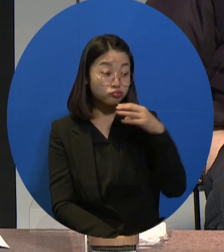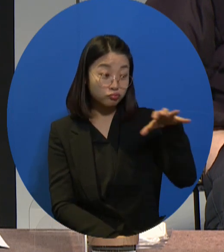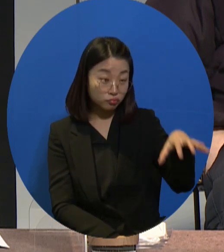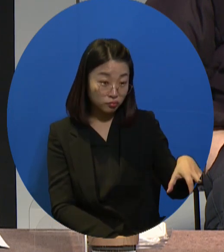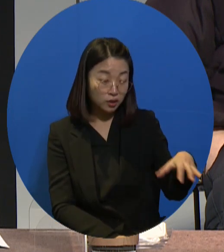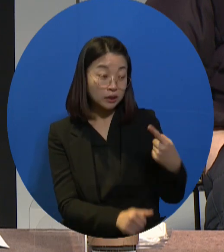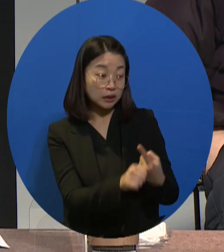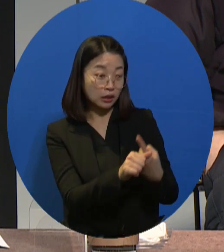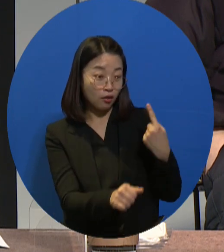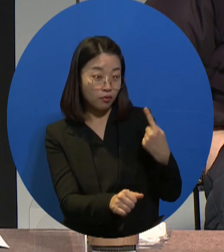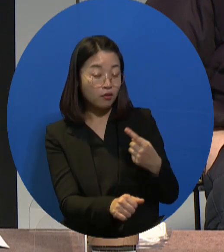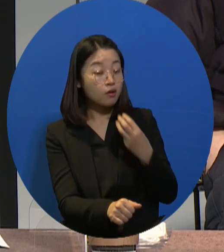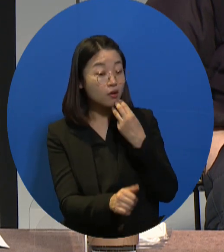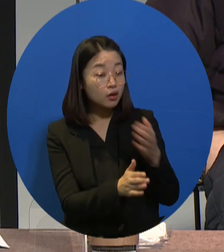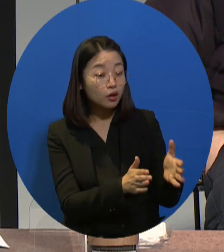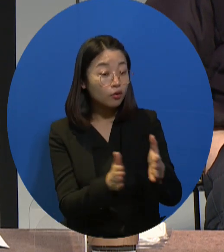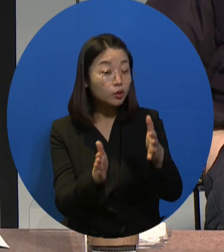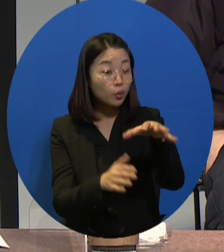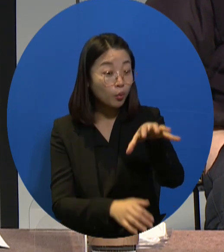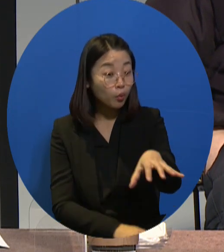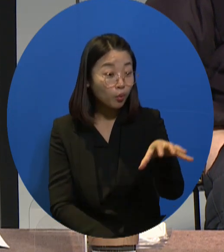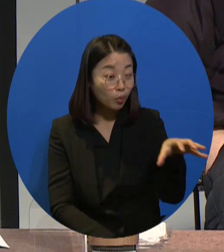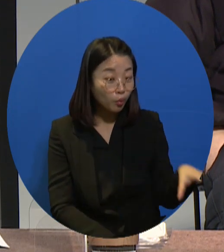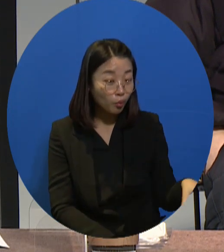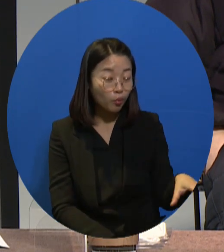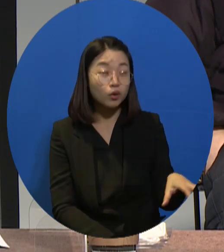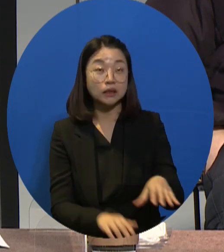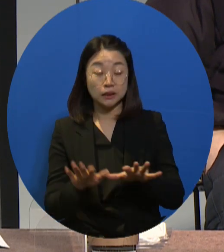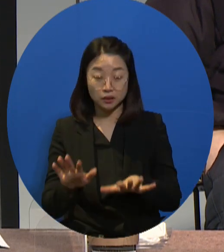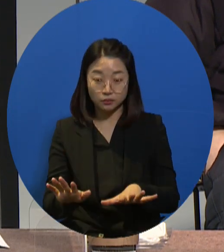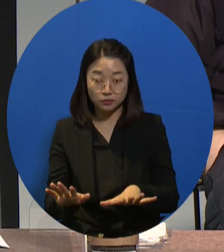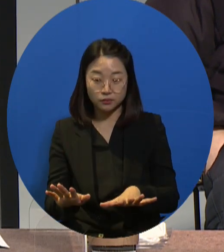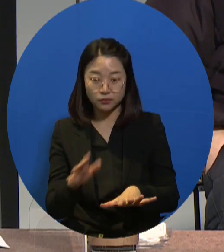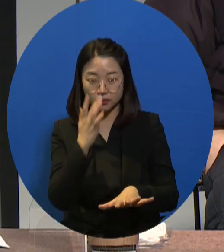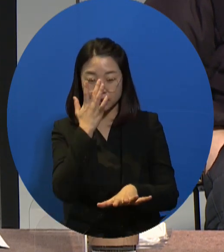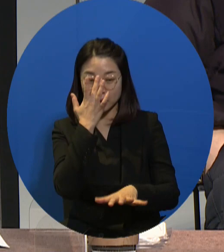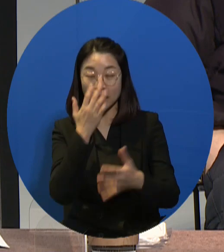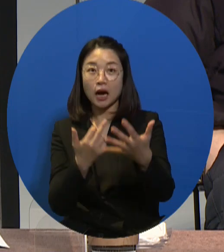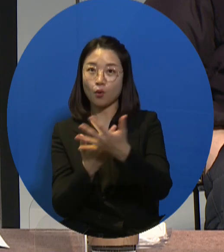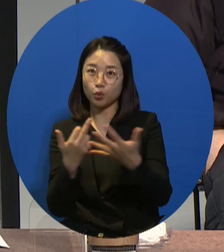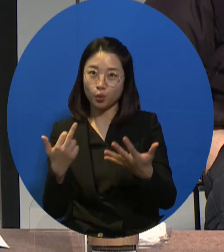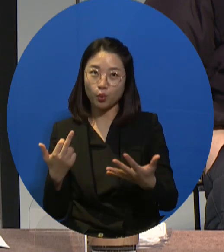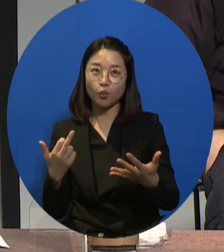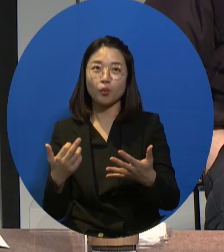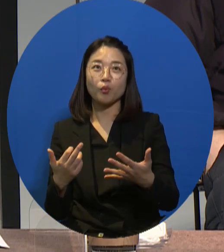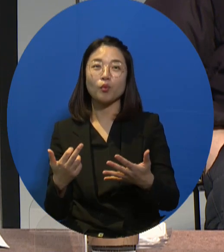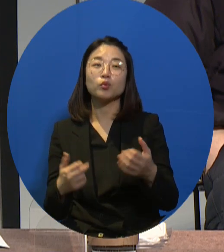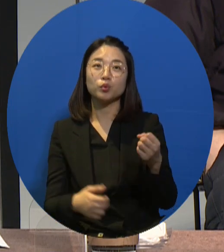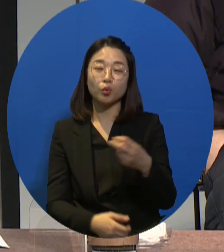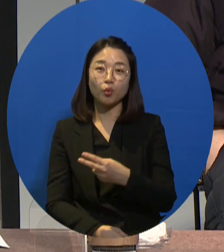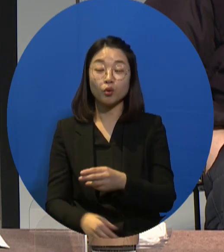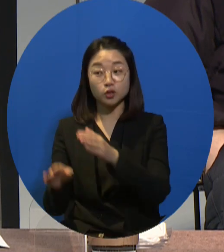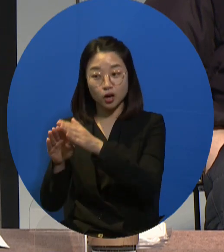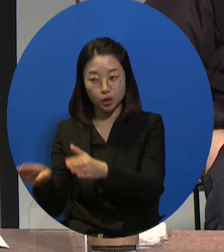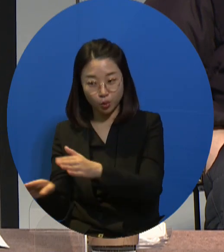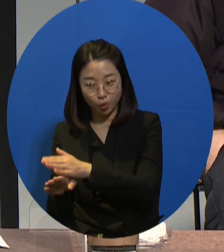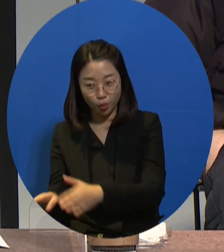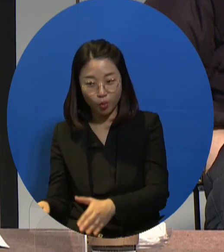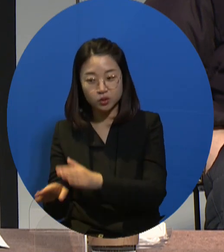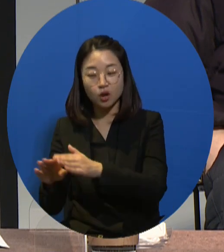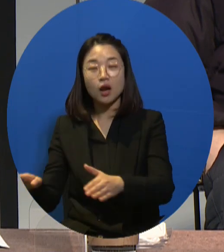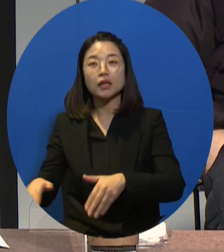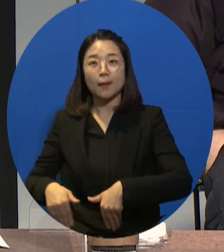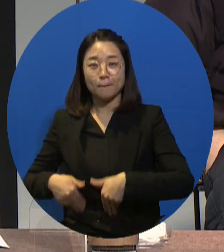years ago, beginning in Seoul and last year, beginning in Gyeonggi Province, and I understand this year, it has been rolled out to Jeollado,